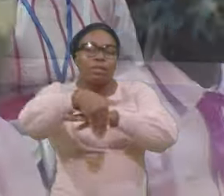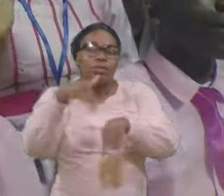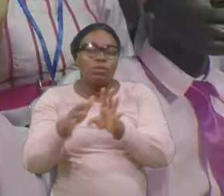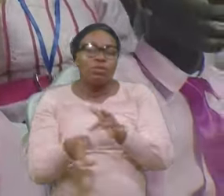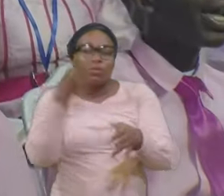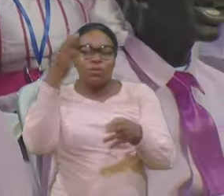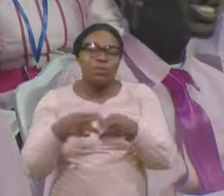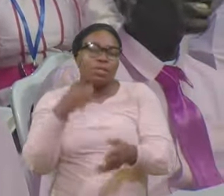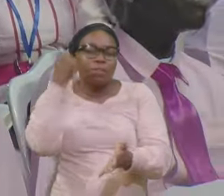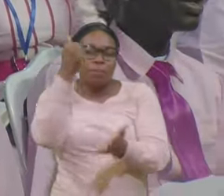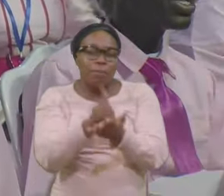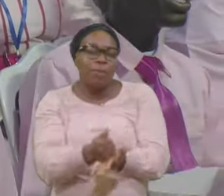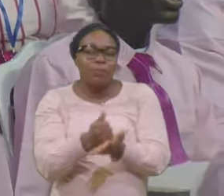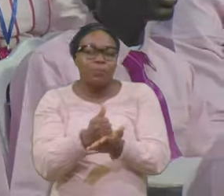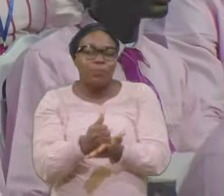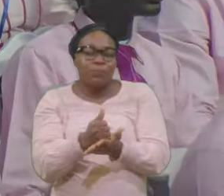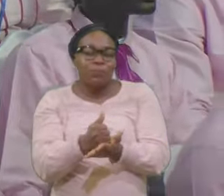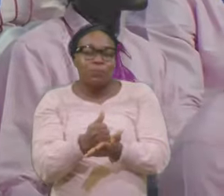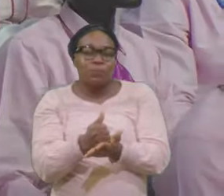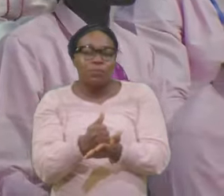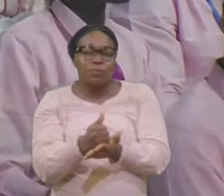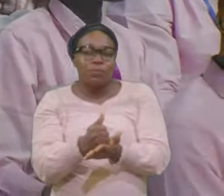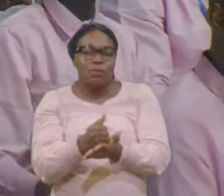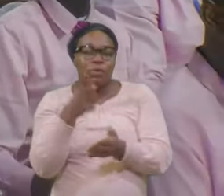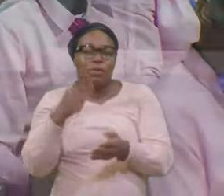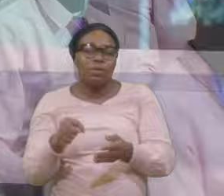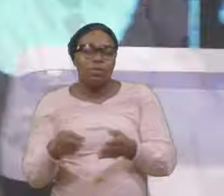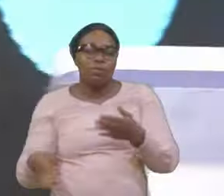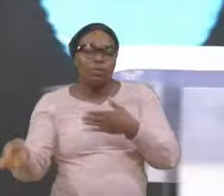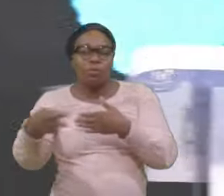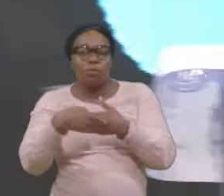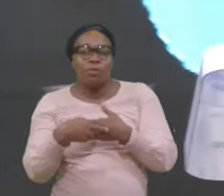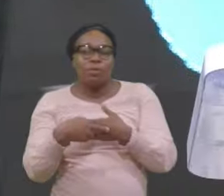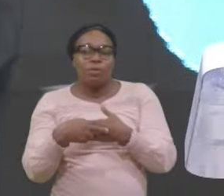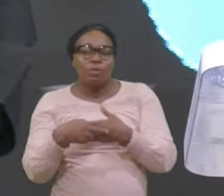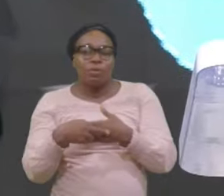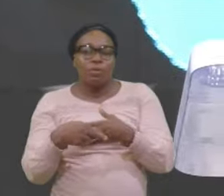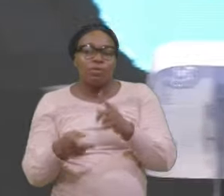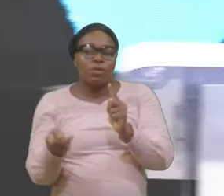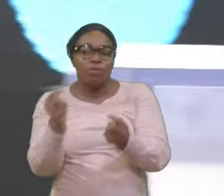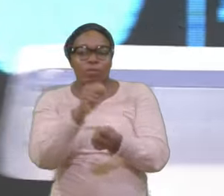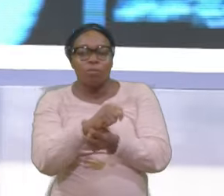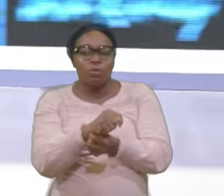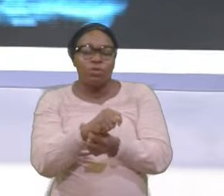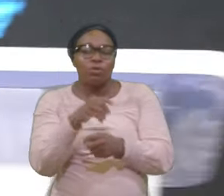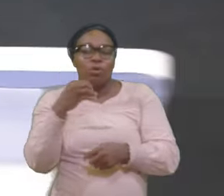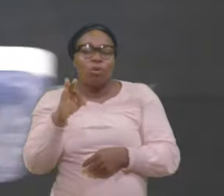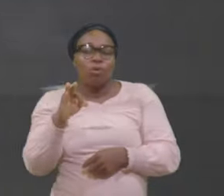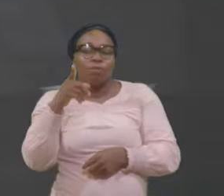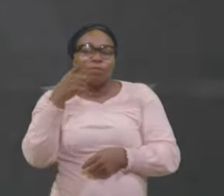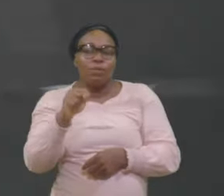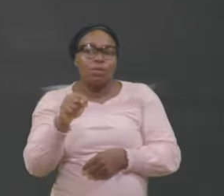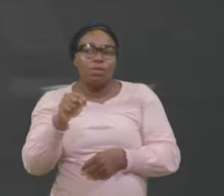Name The restorative Transformation Of the